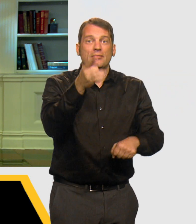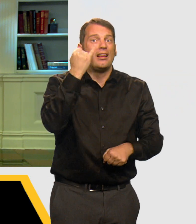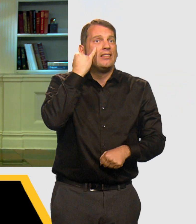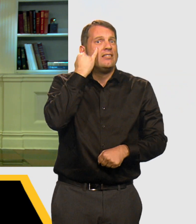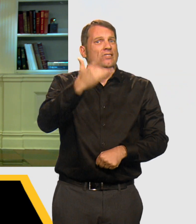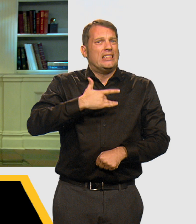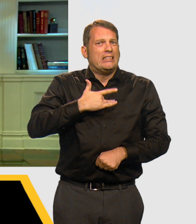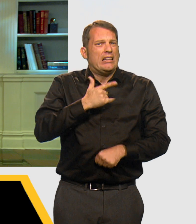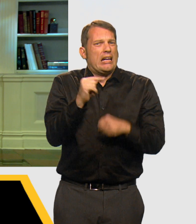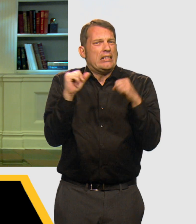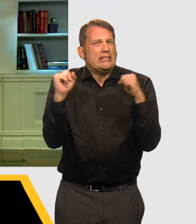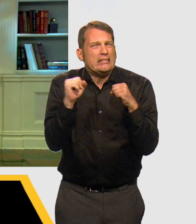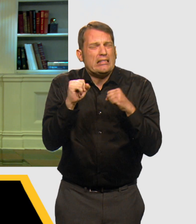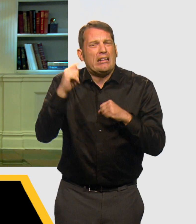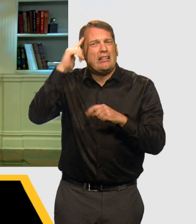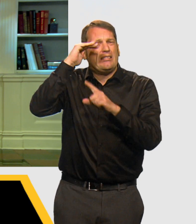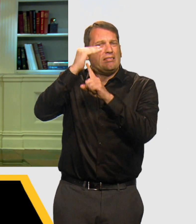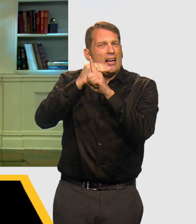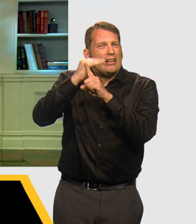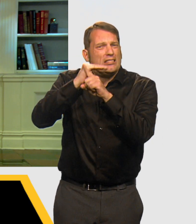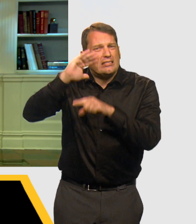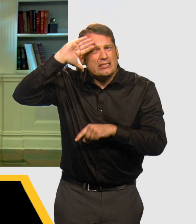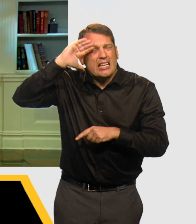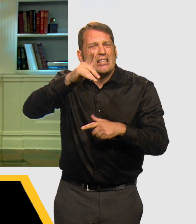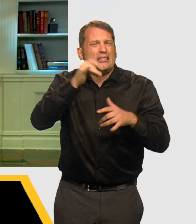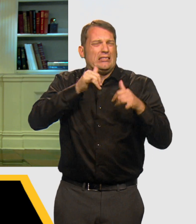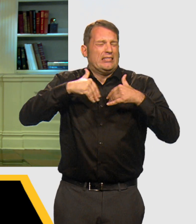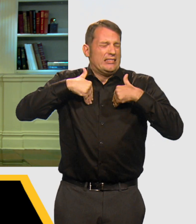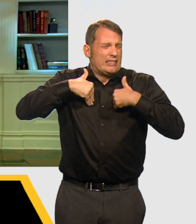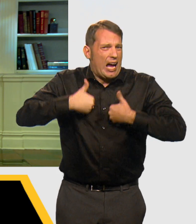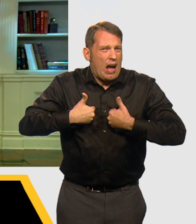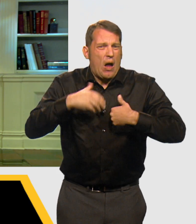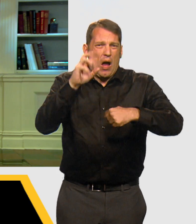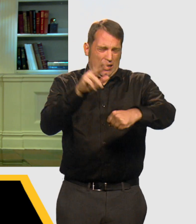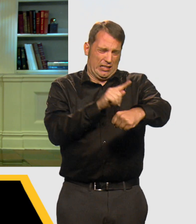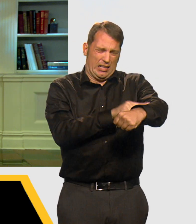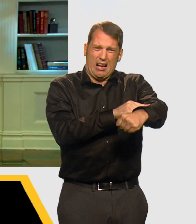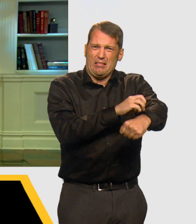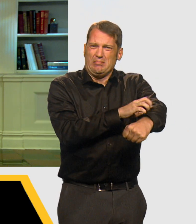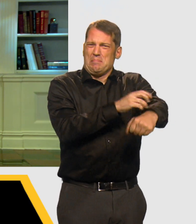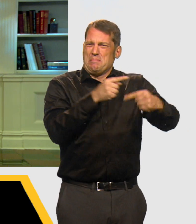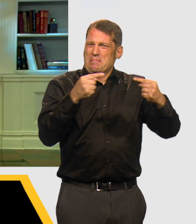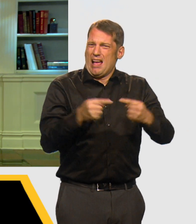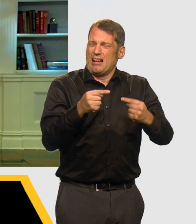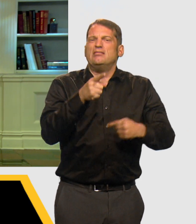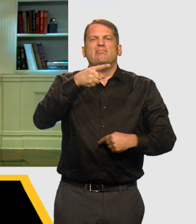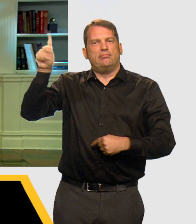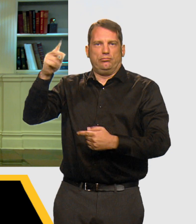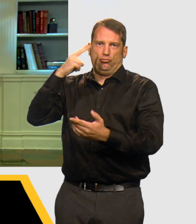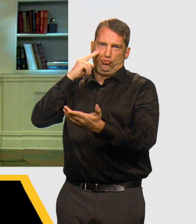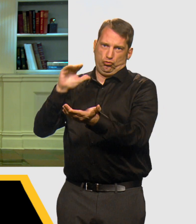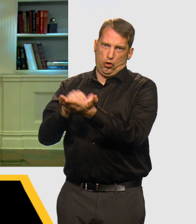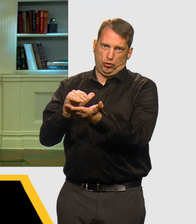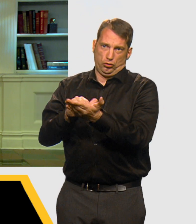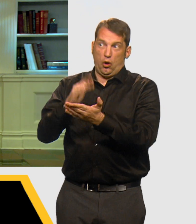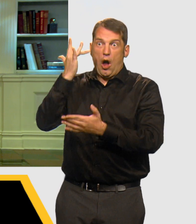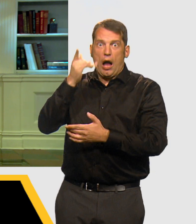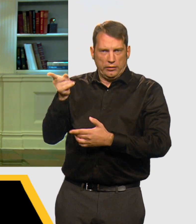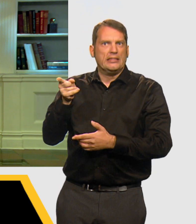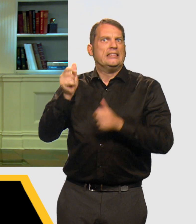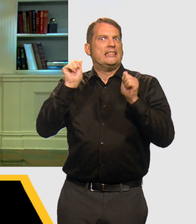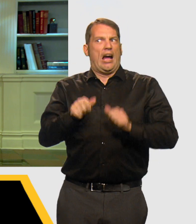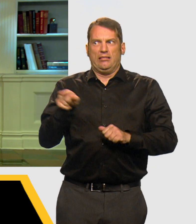Avoid injecting into or next the abscess. Seek medical attention if you start experiencing chills,